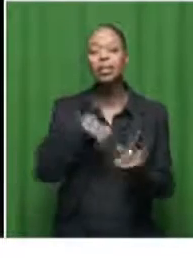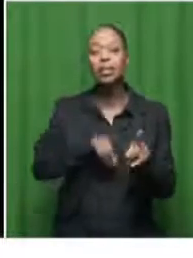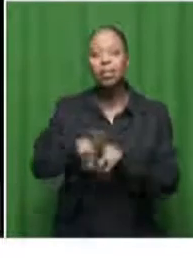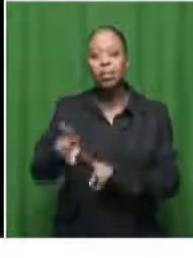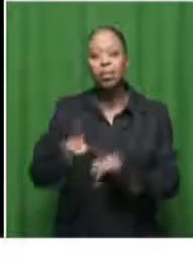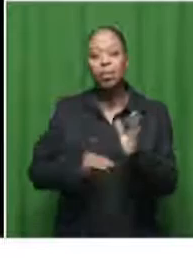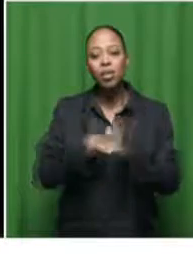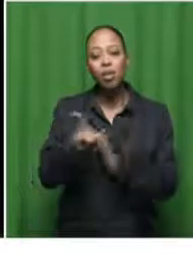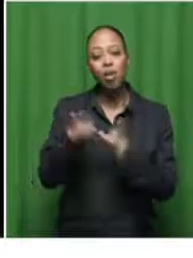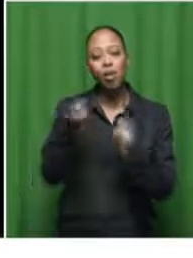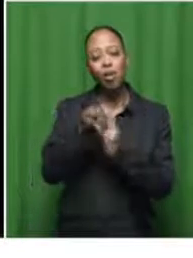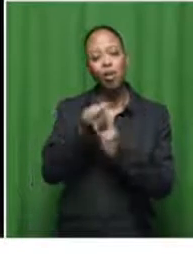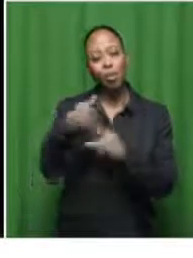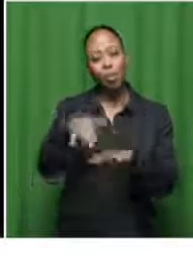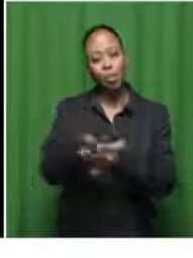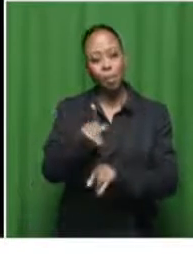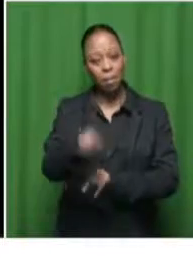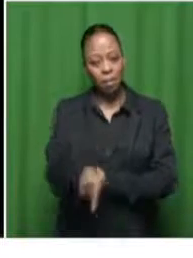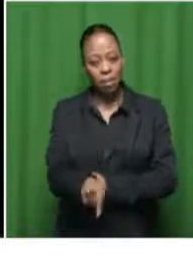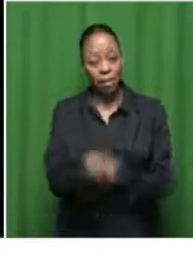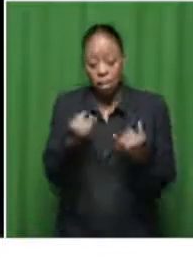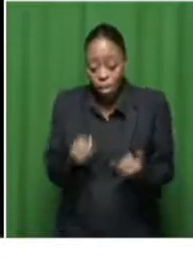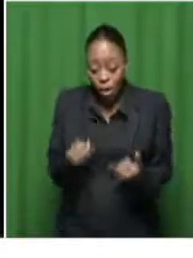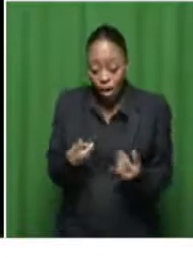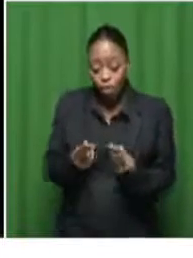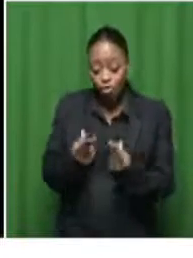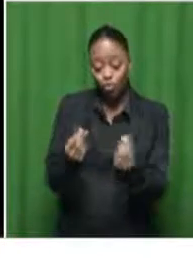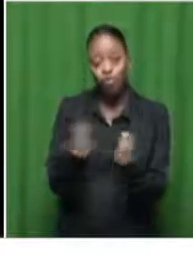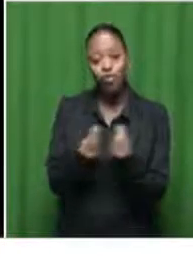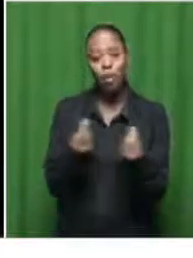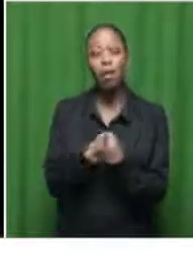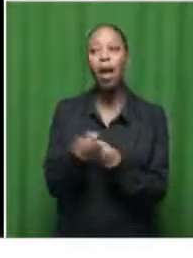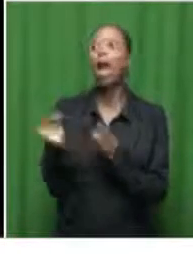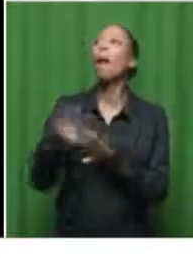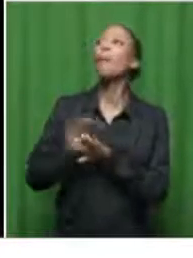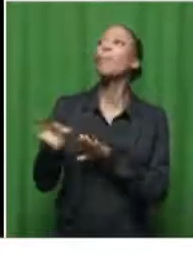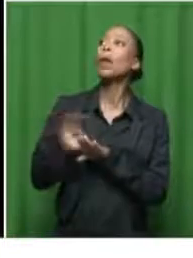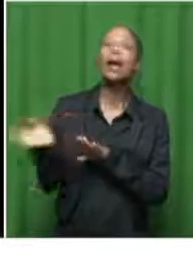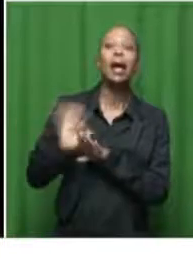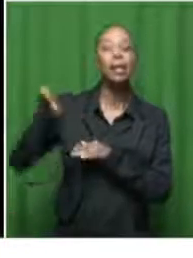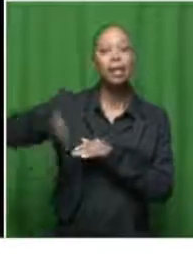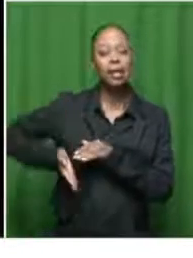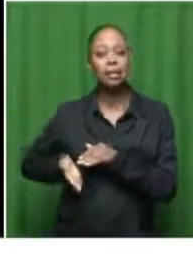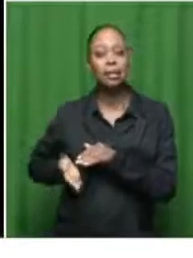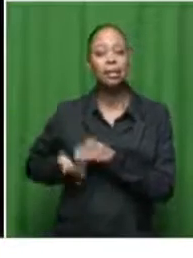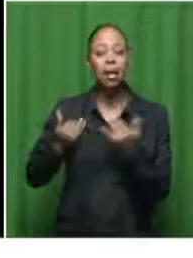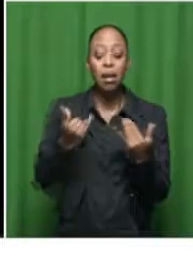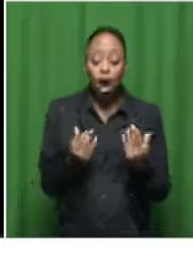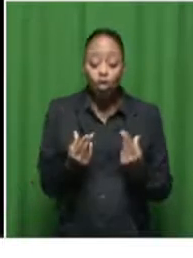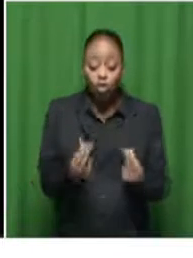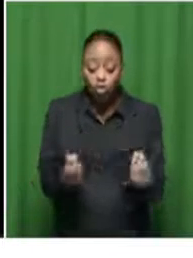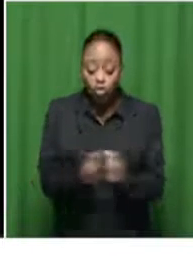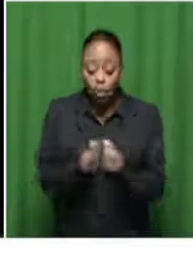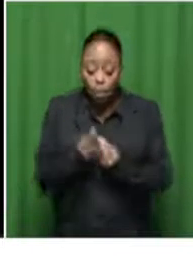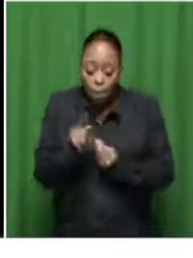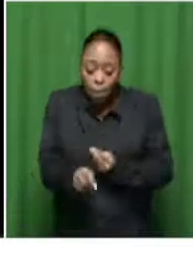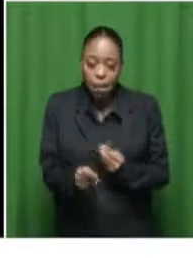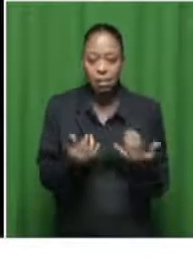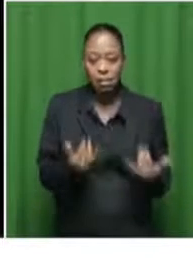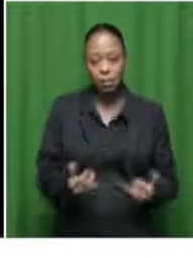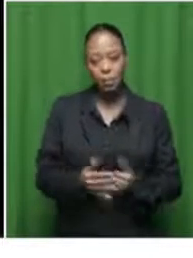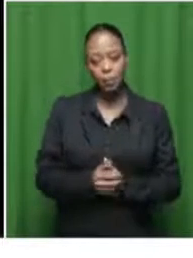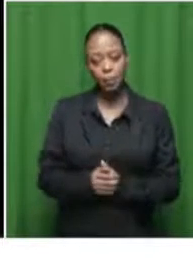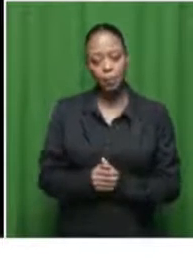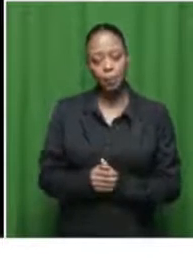implemented beyond the decade of action so it's time to translate the goodwill into actions on the ground and